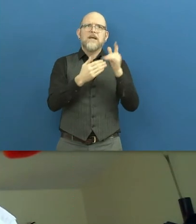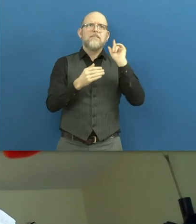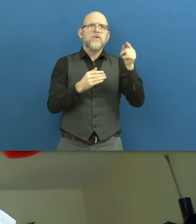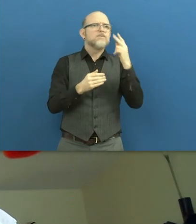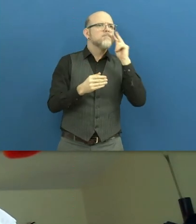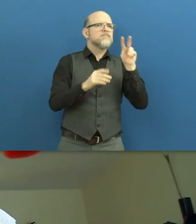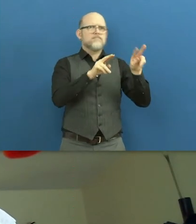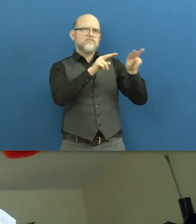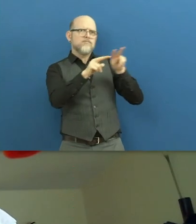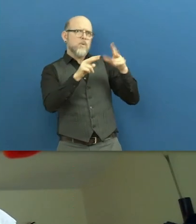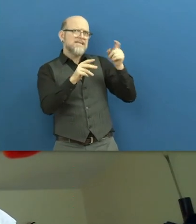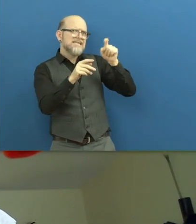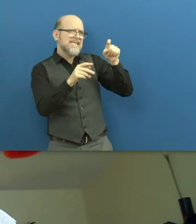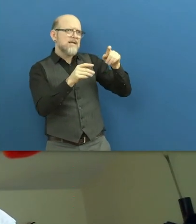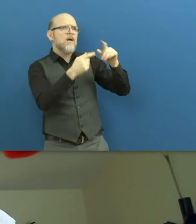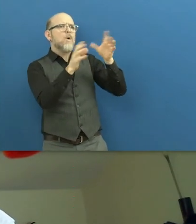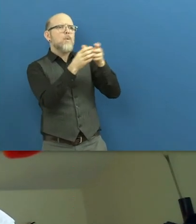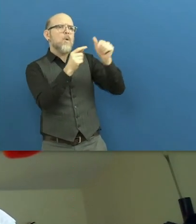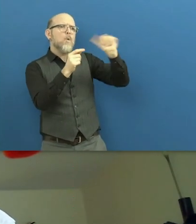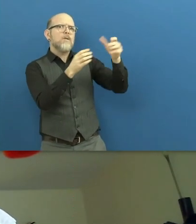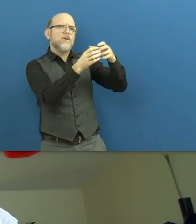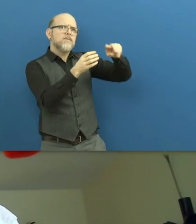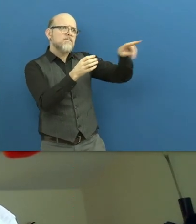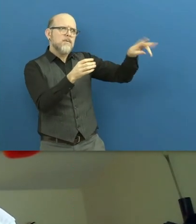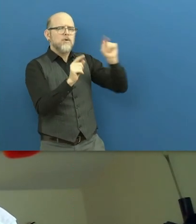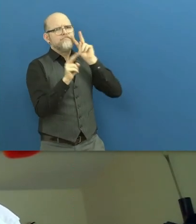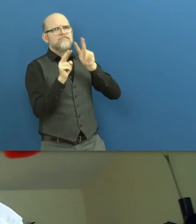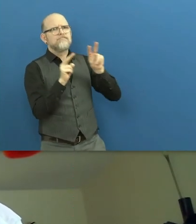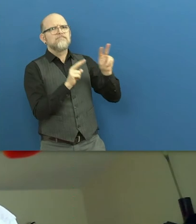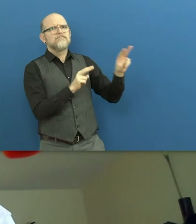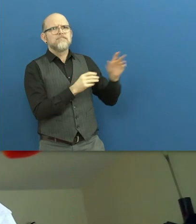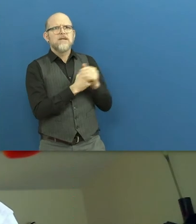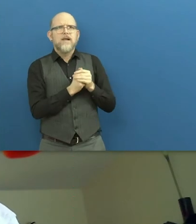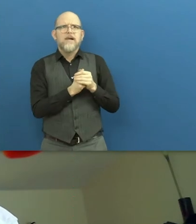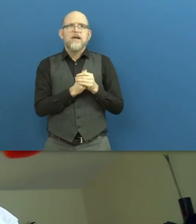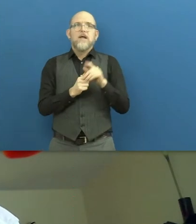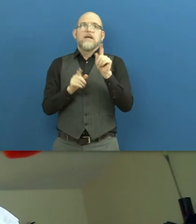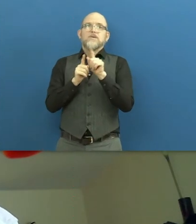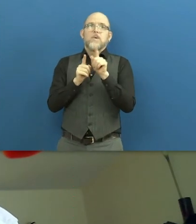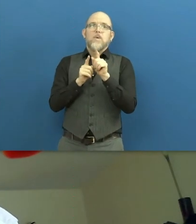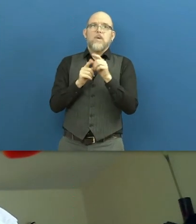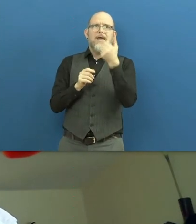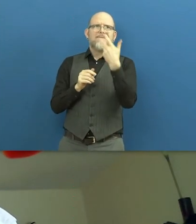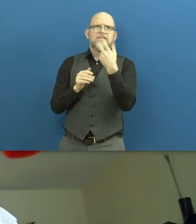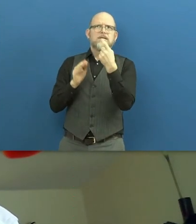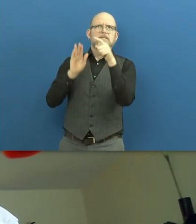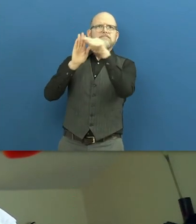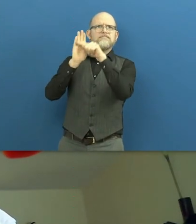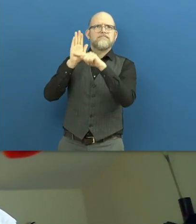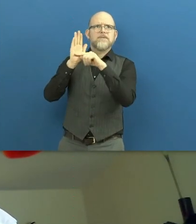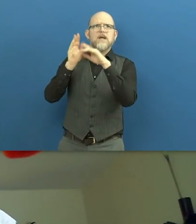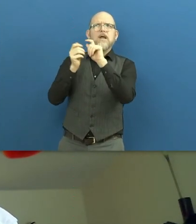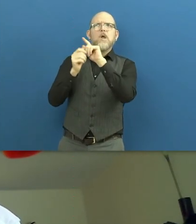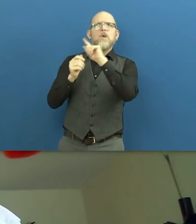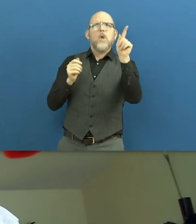with other kinds of marginalization as well, we need to embed the principle of non-discrimination across